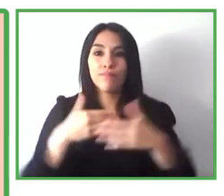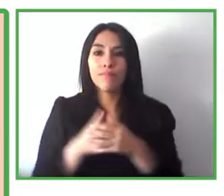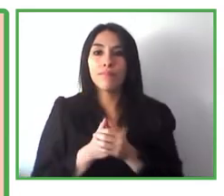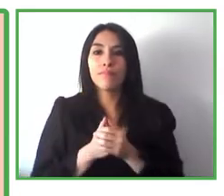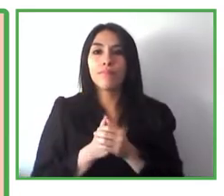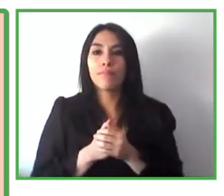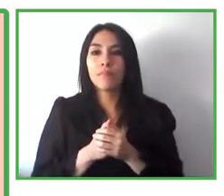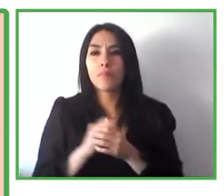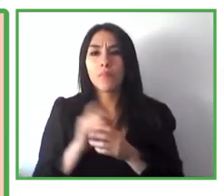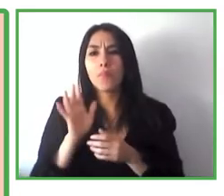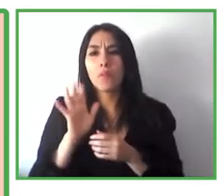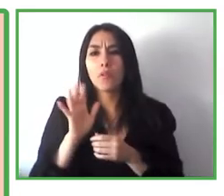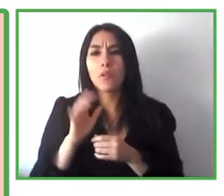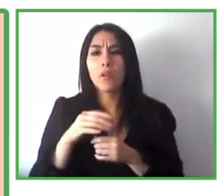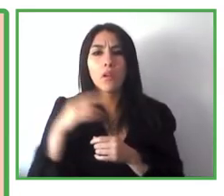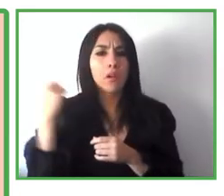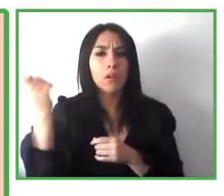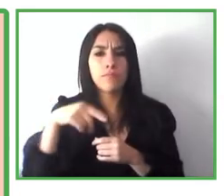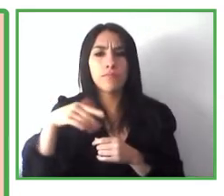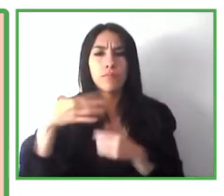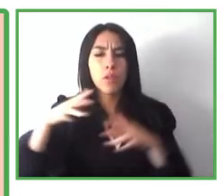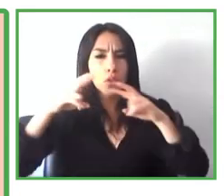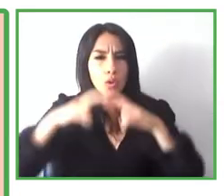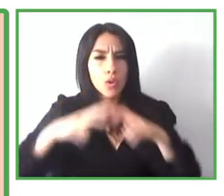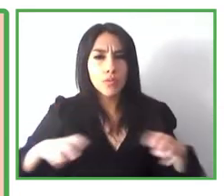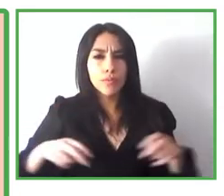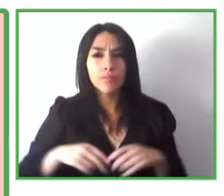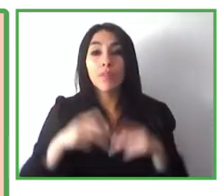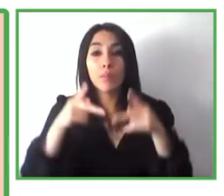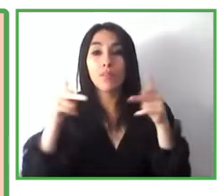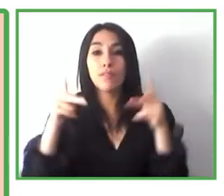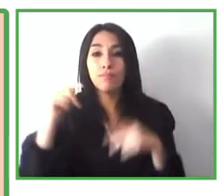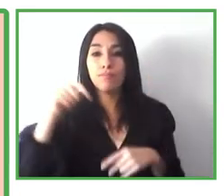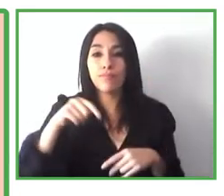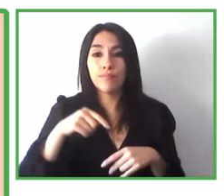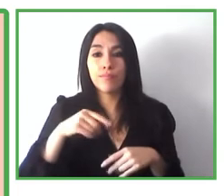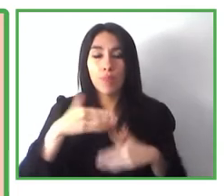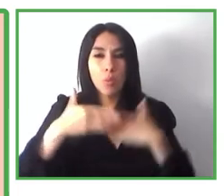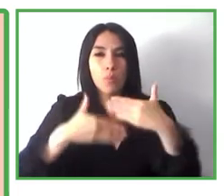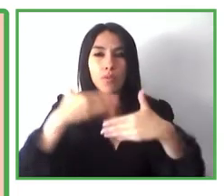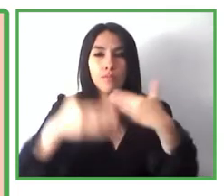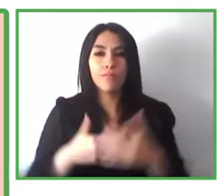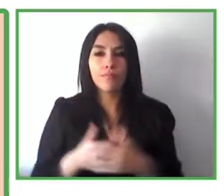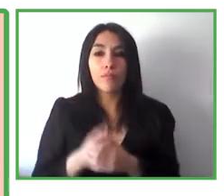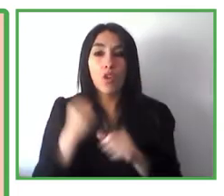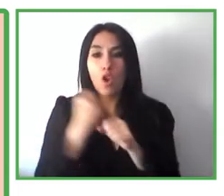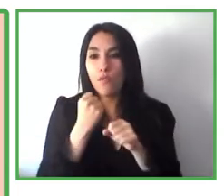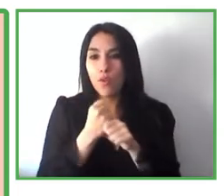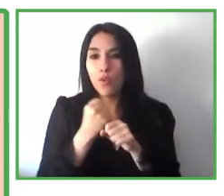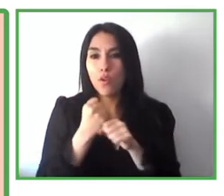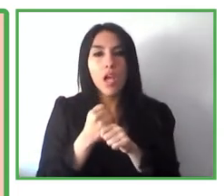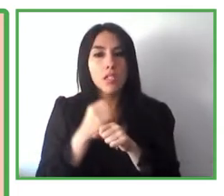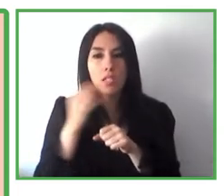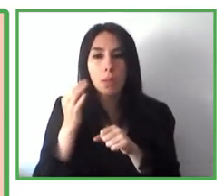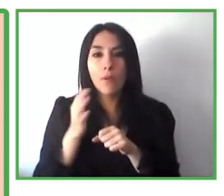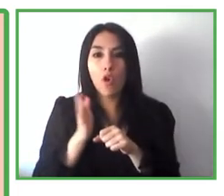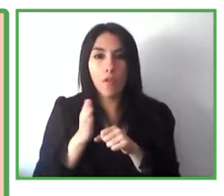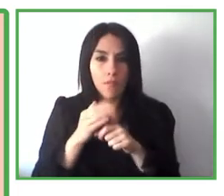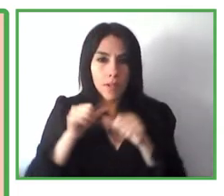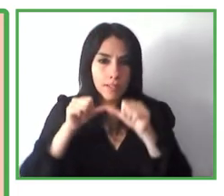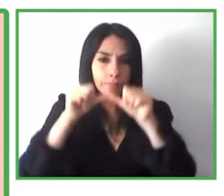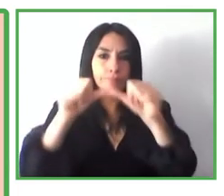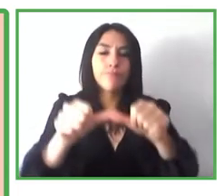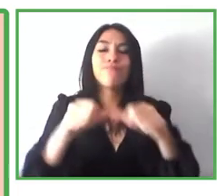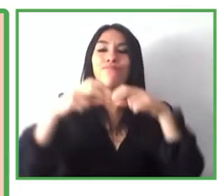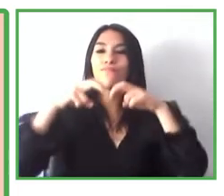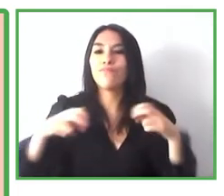on with the analysis of the space. Also, it is an ongoing project, so we continue using technology to